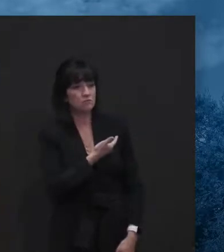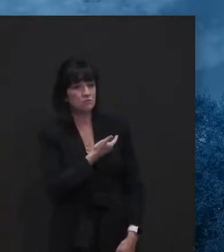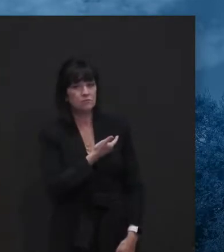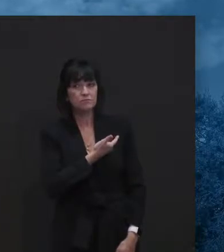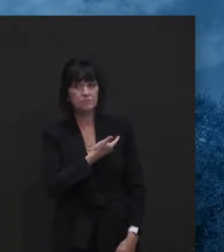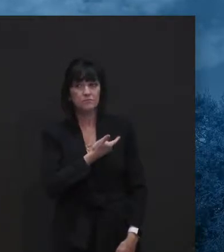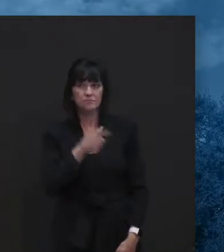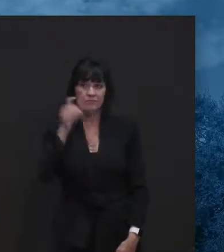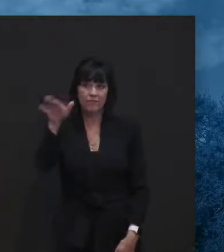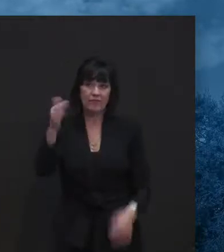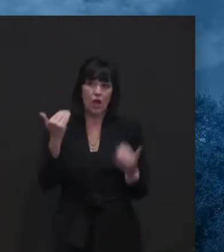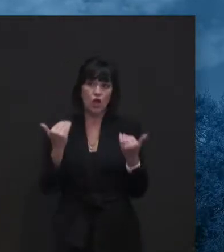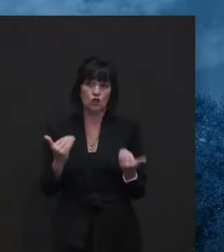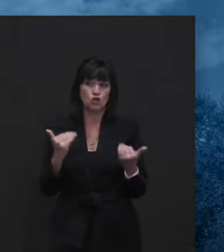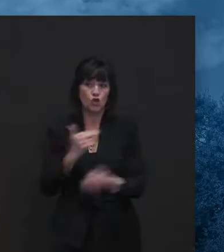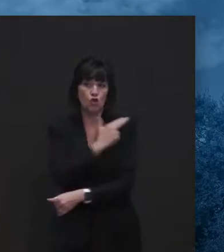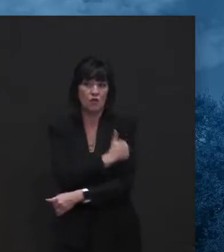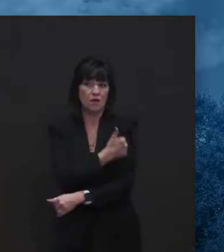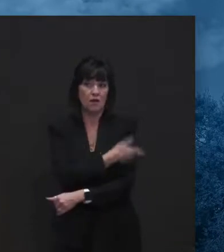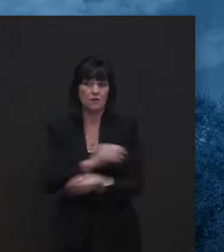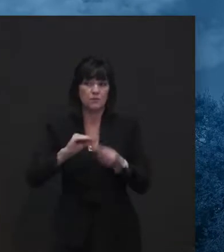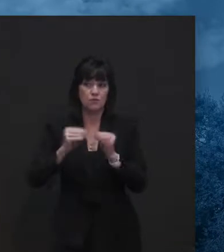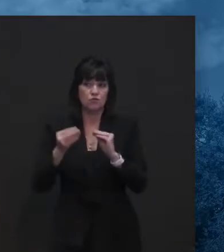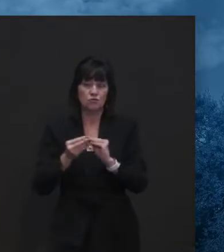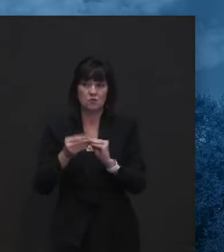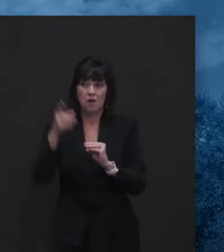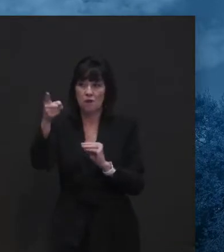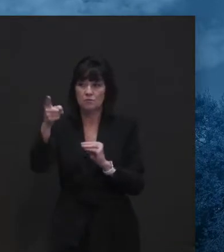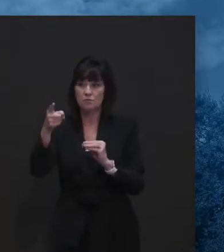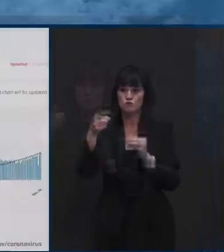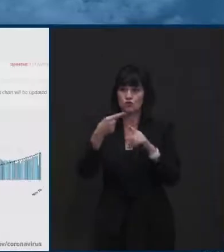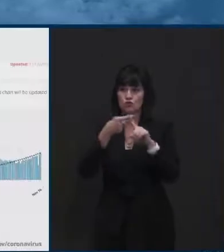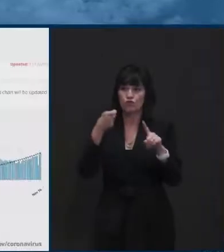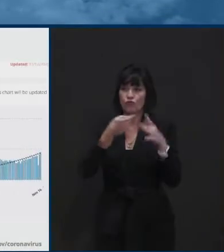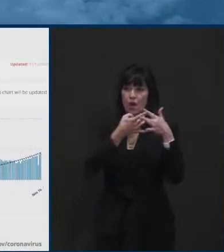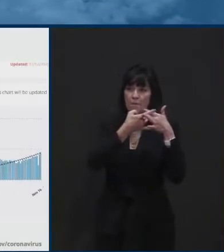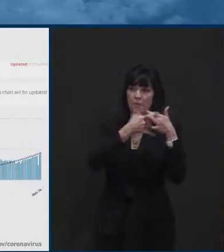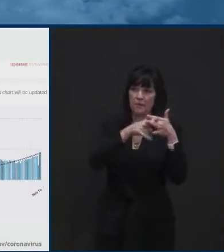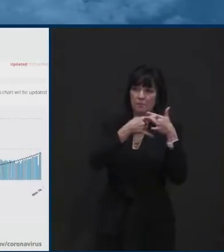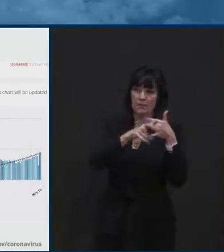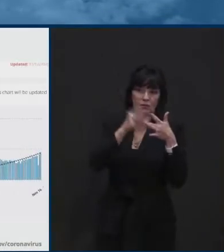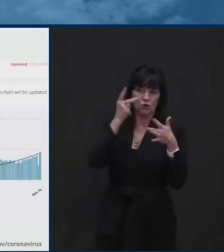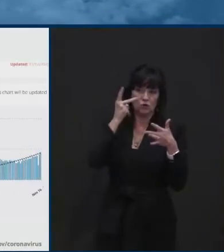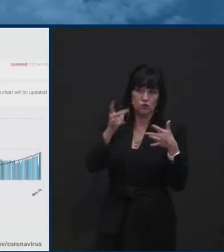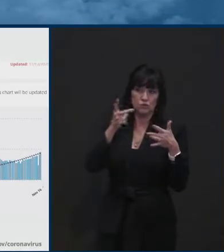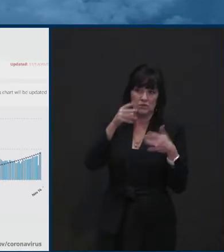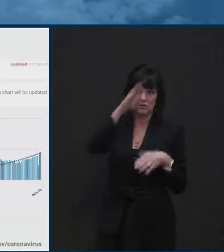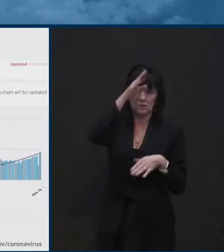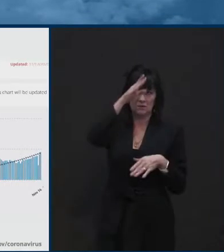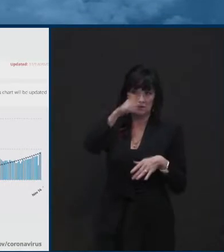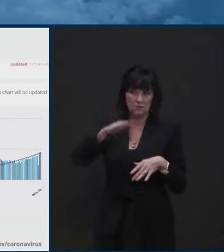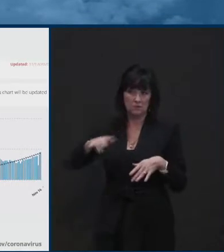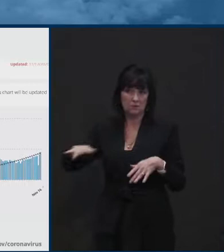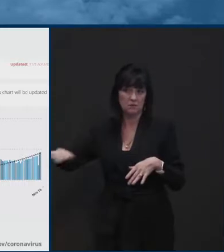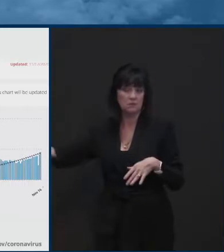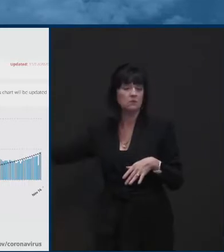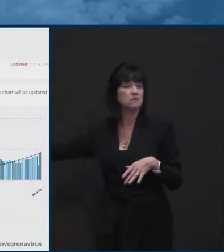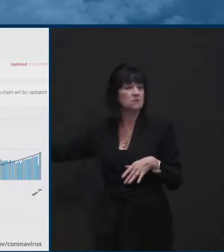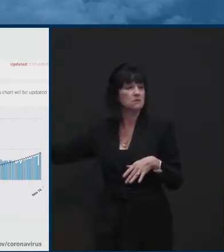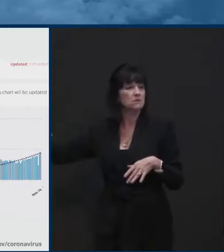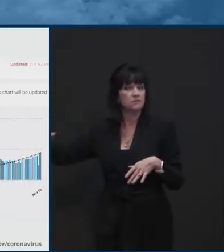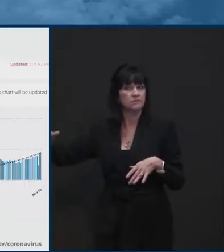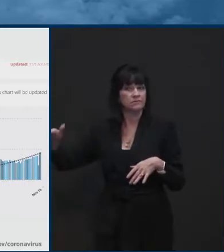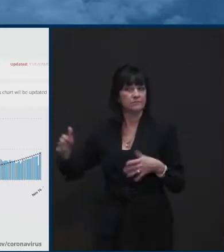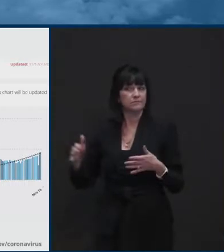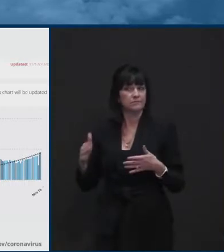the board current hospitalizations, going all the way back to the beginning just to show the shape of things, right? And, and there, there's